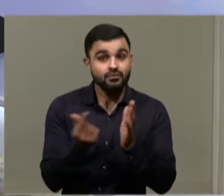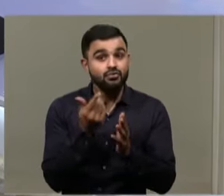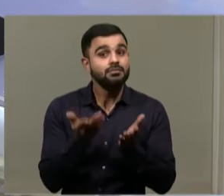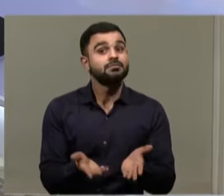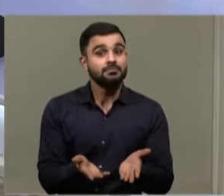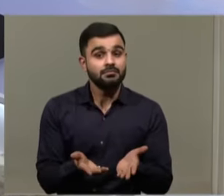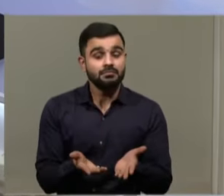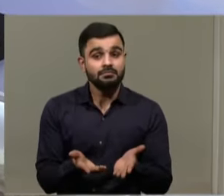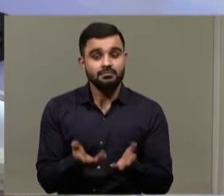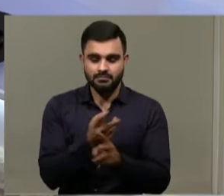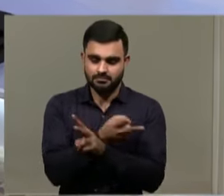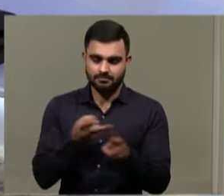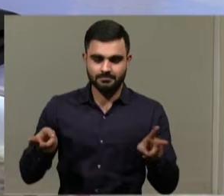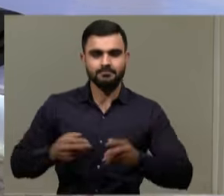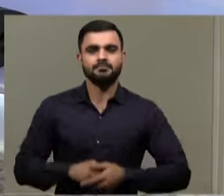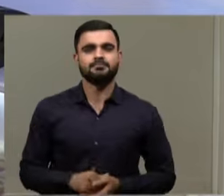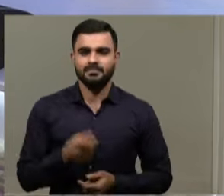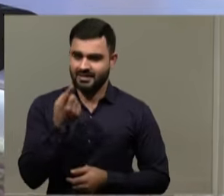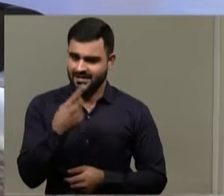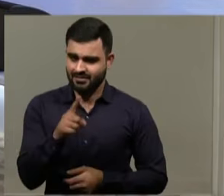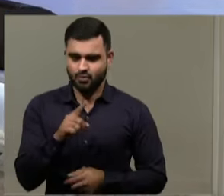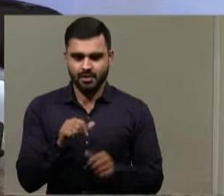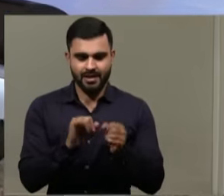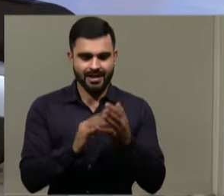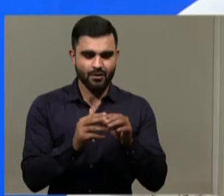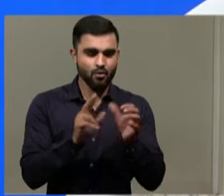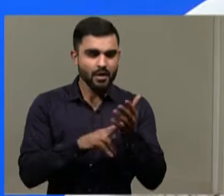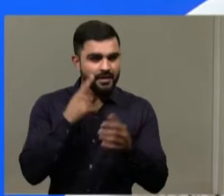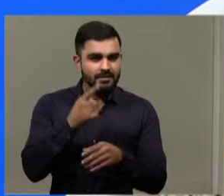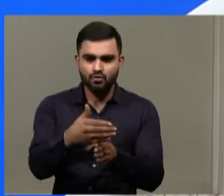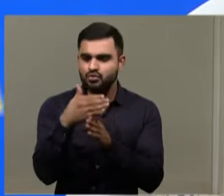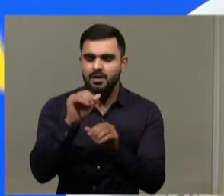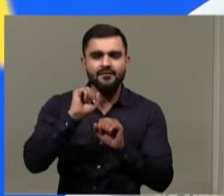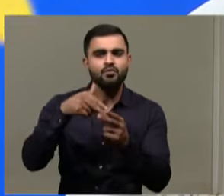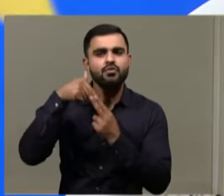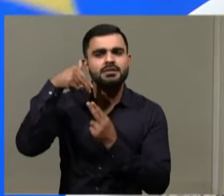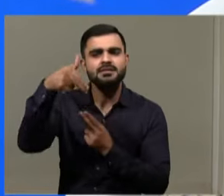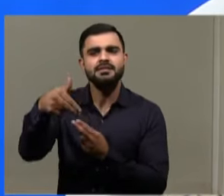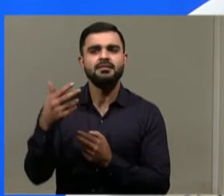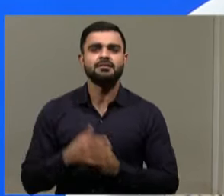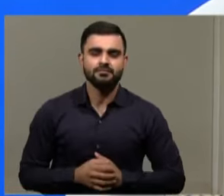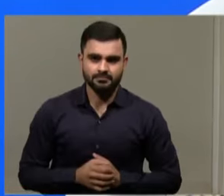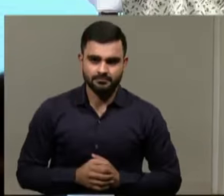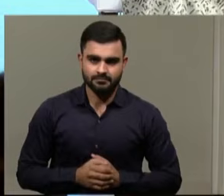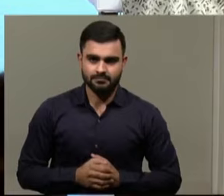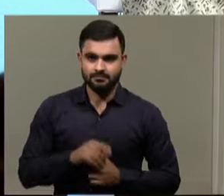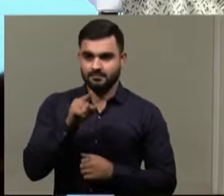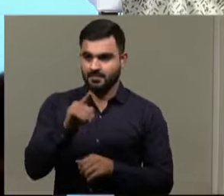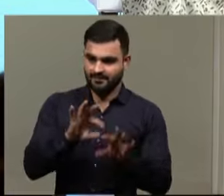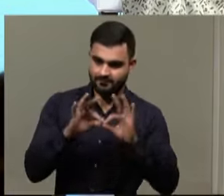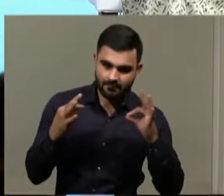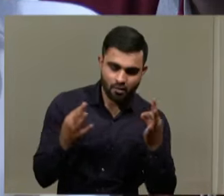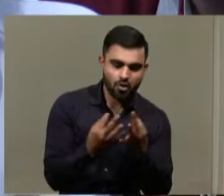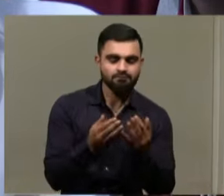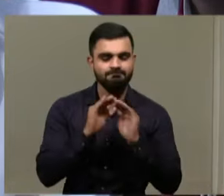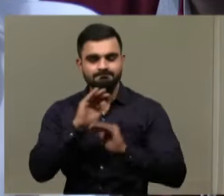utilizing it and everything. Right. And Ashwin, if you would just share with us your story as well, because, you know, with your family